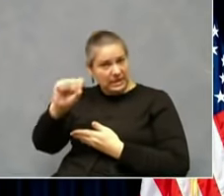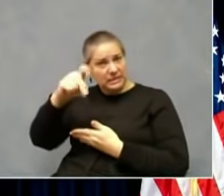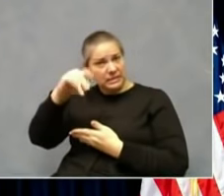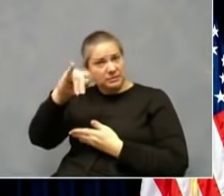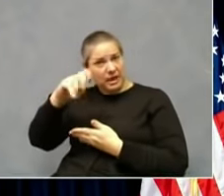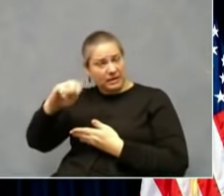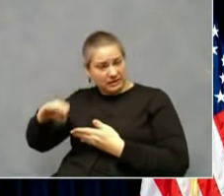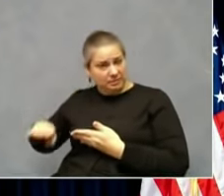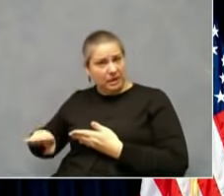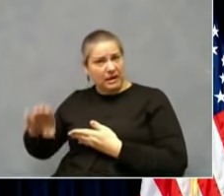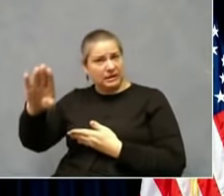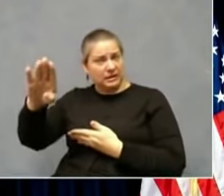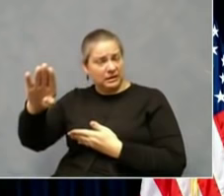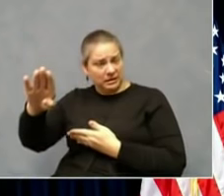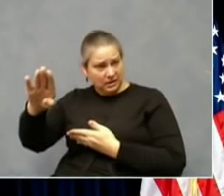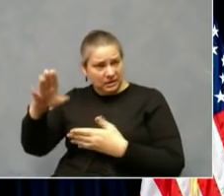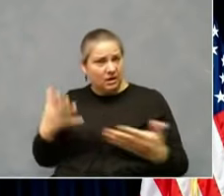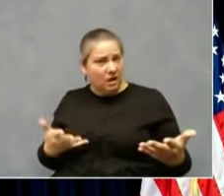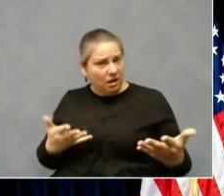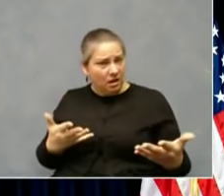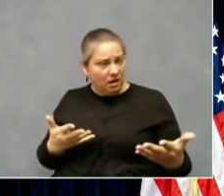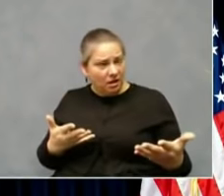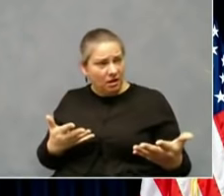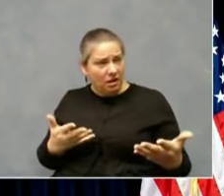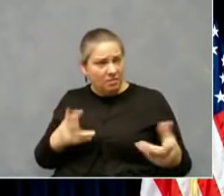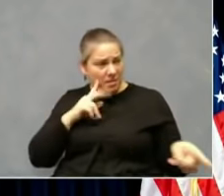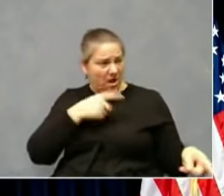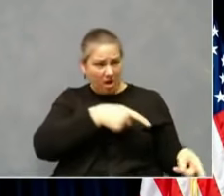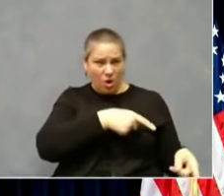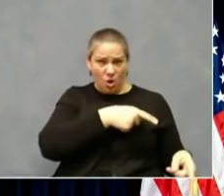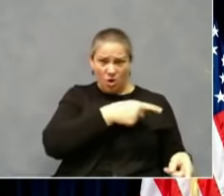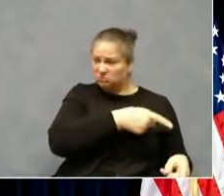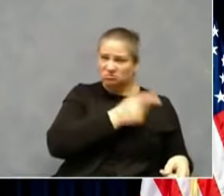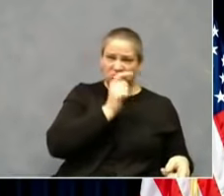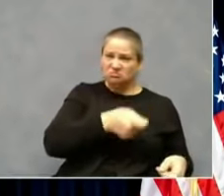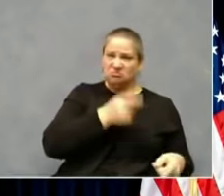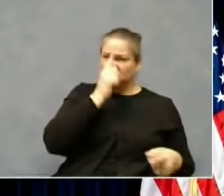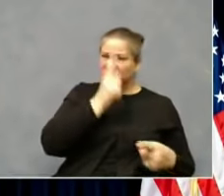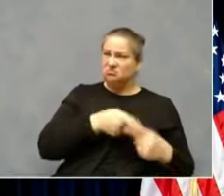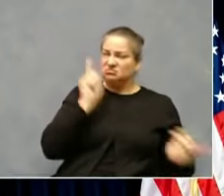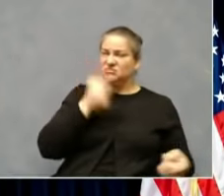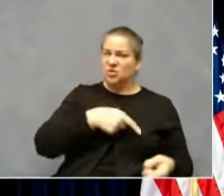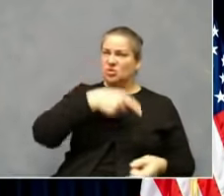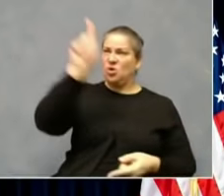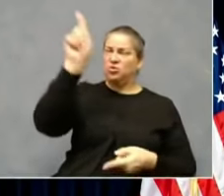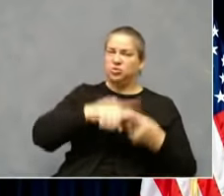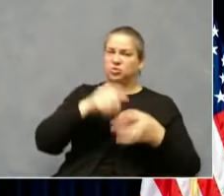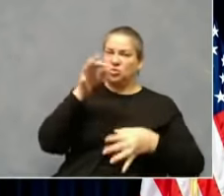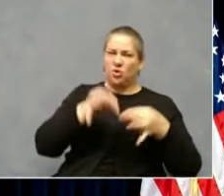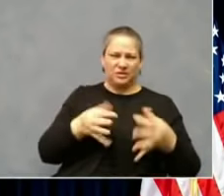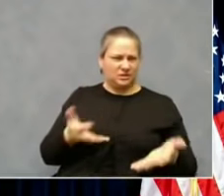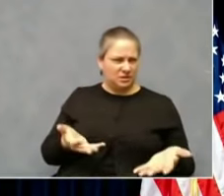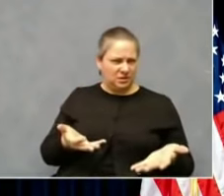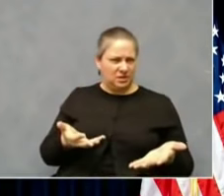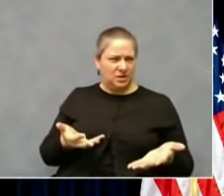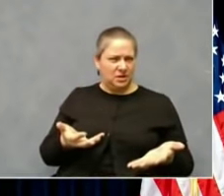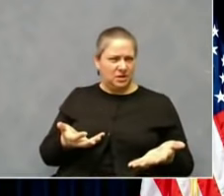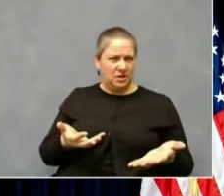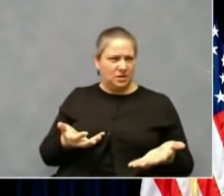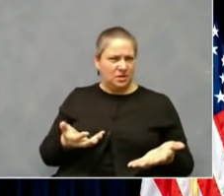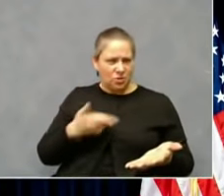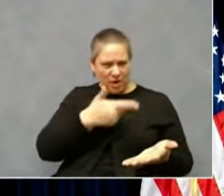those that are contesting. We're talking about everybody making the sacrifice of about 21 days